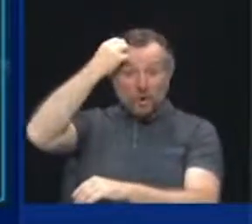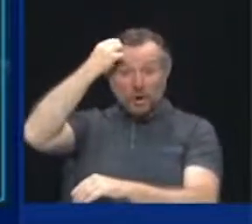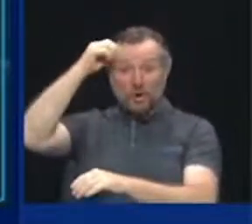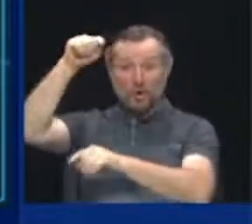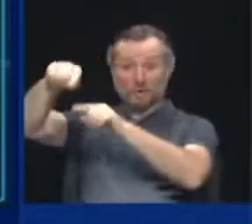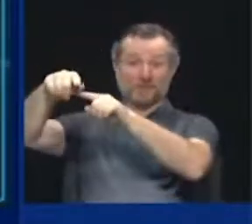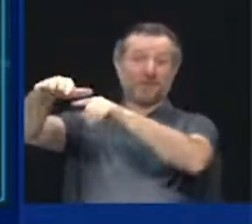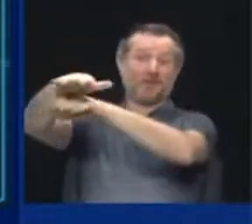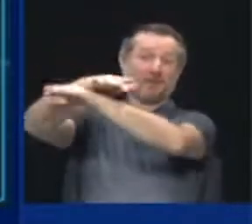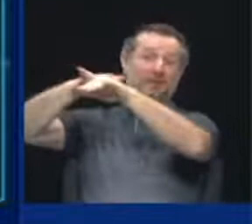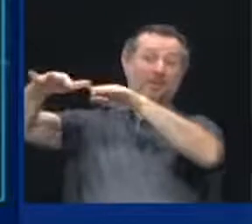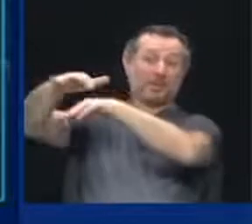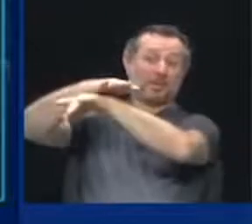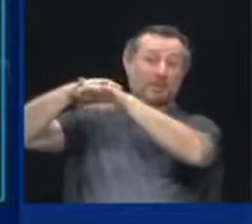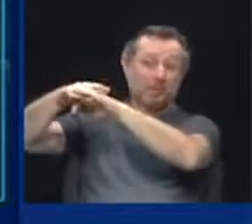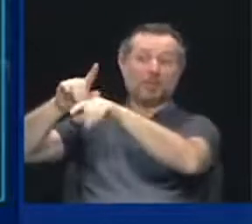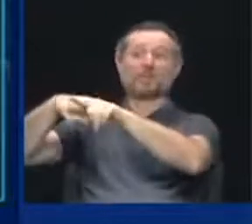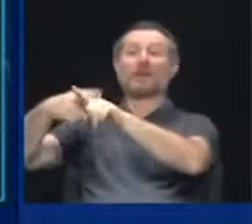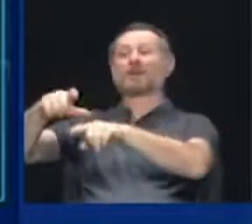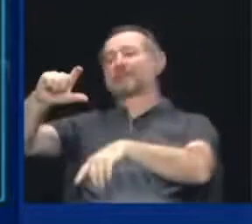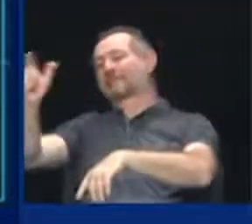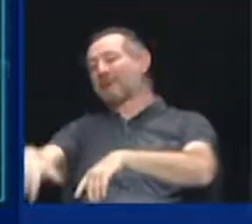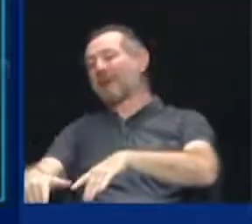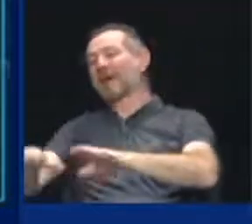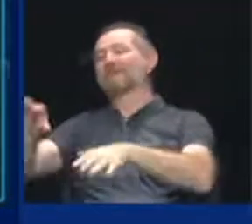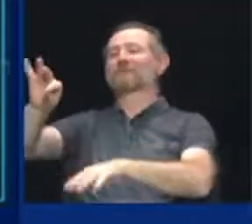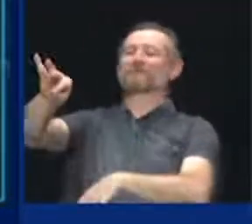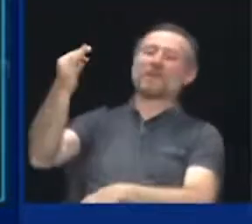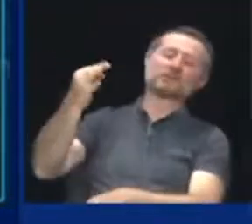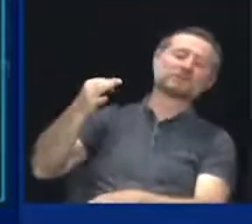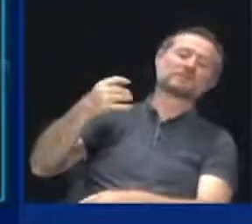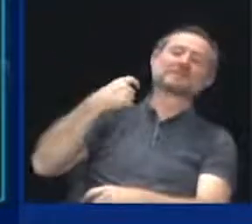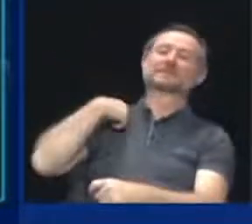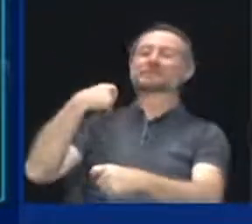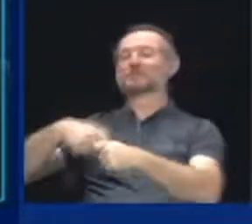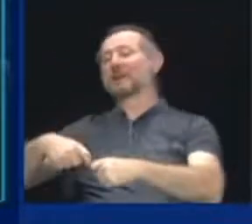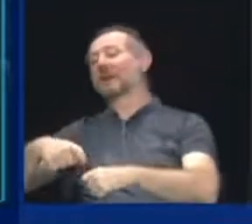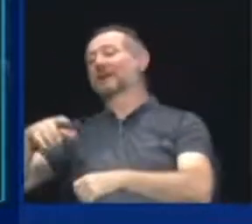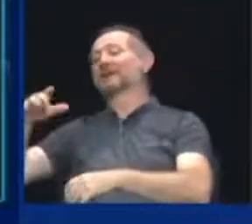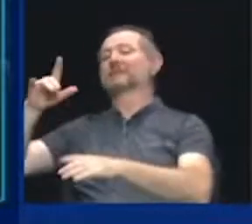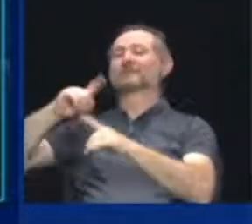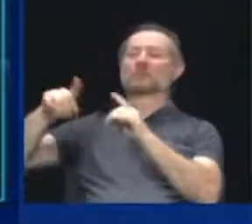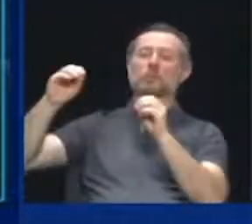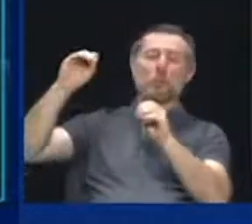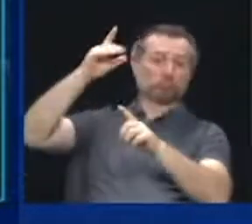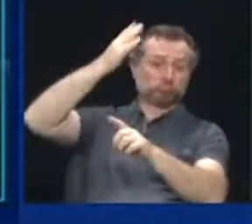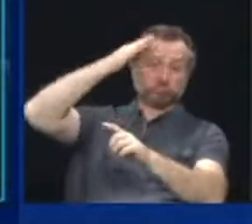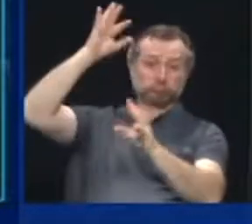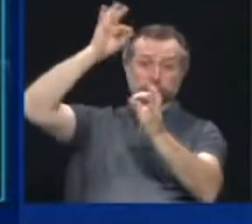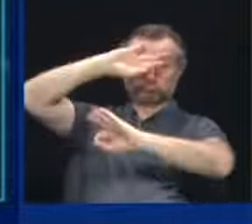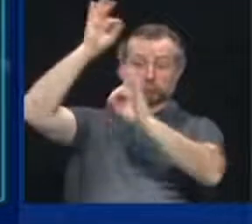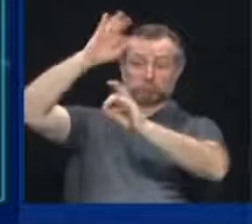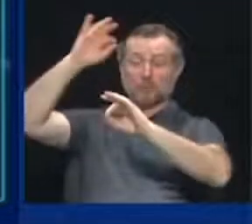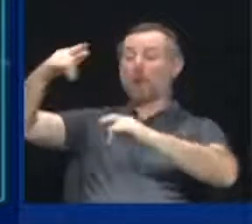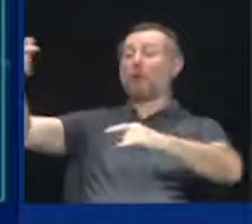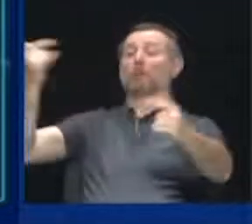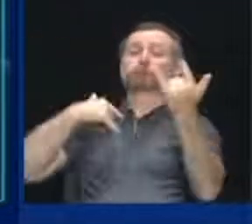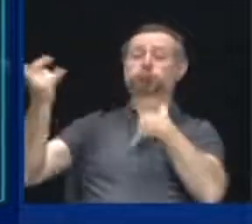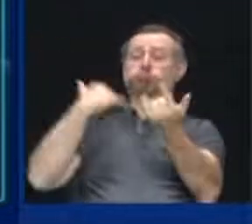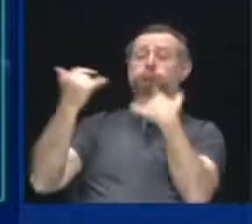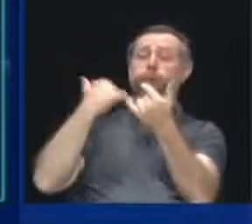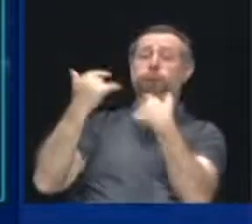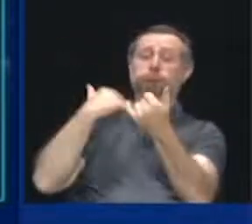in Italy and France and Spain. And nobody knew it. And all those flights were coming into